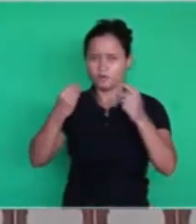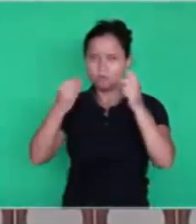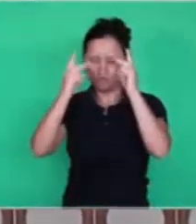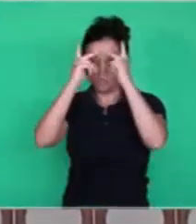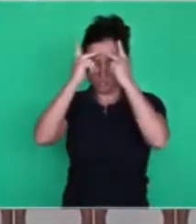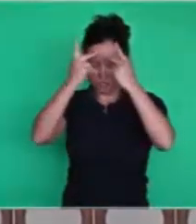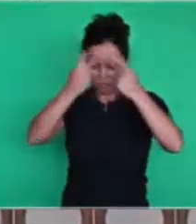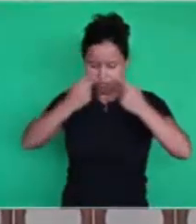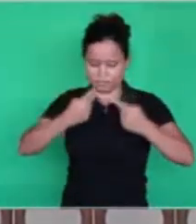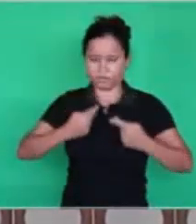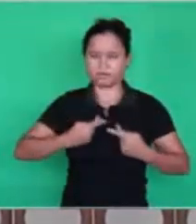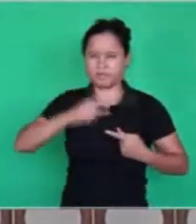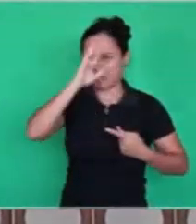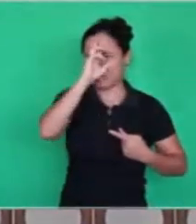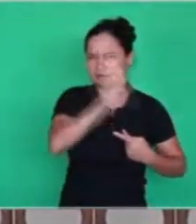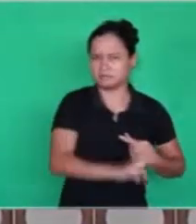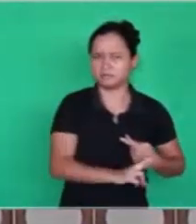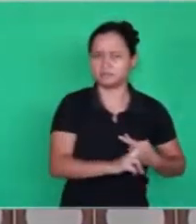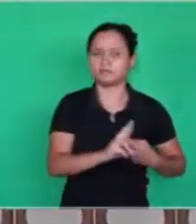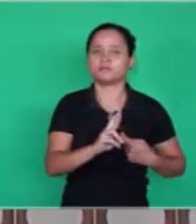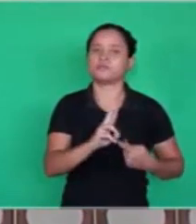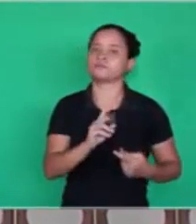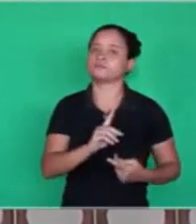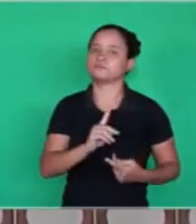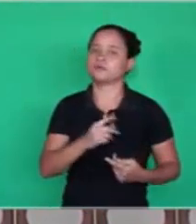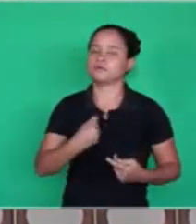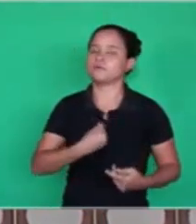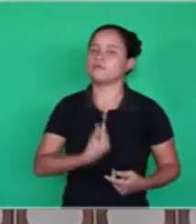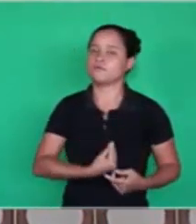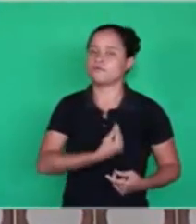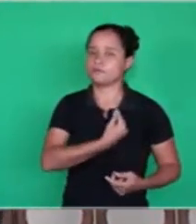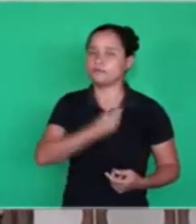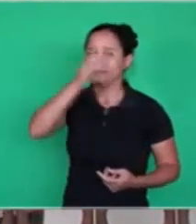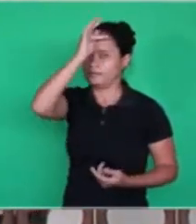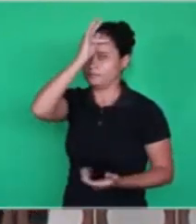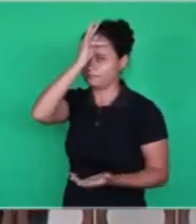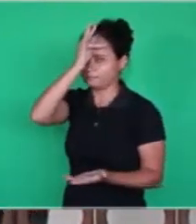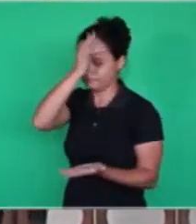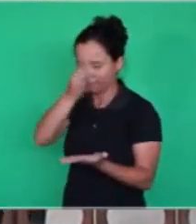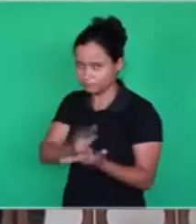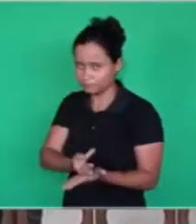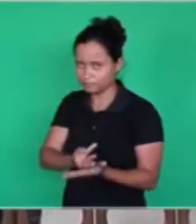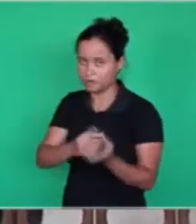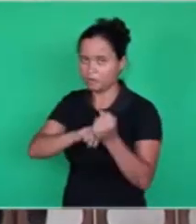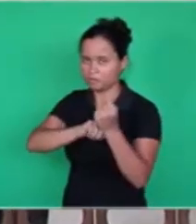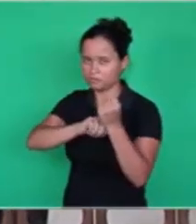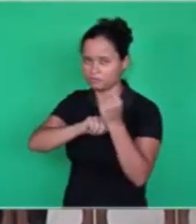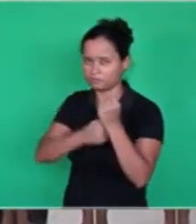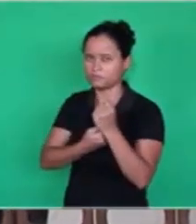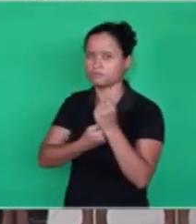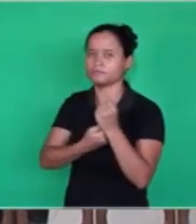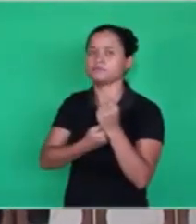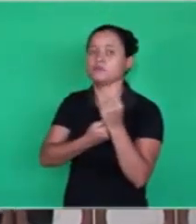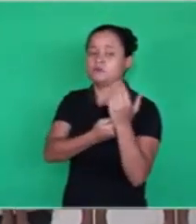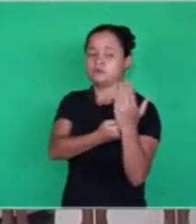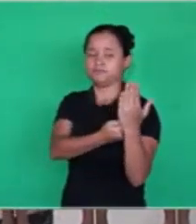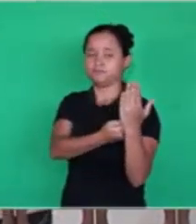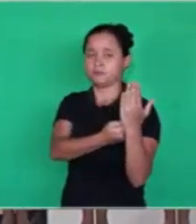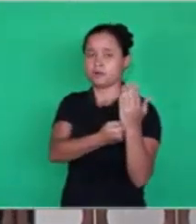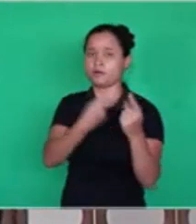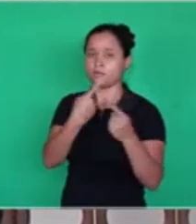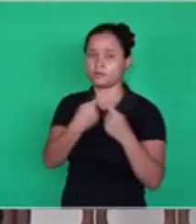I live by faith. The faith here is the one who reveals the mysteries. Because when I accept Jesus